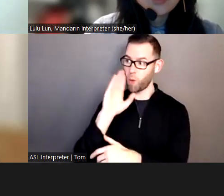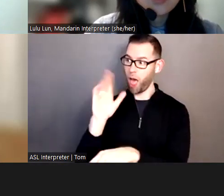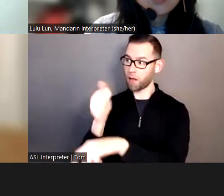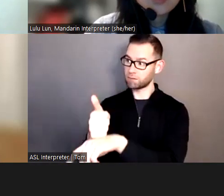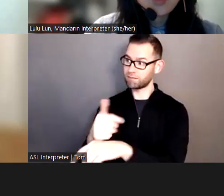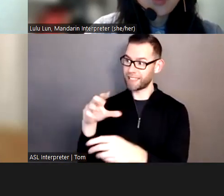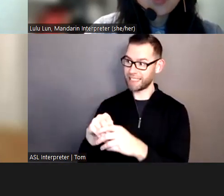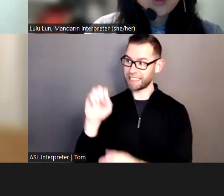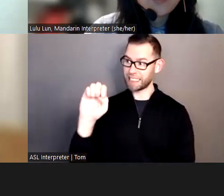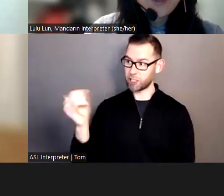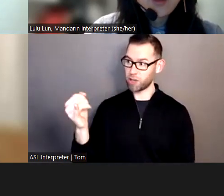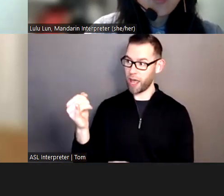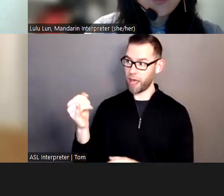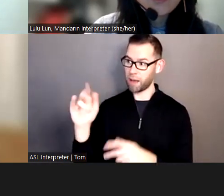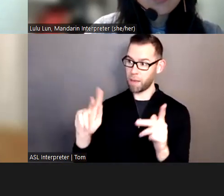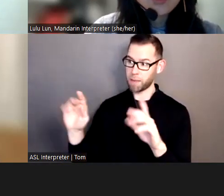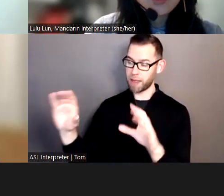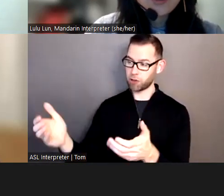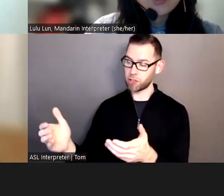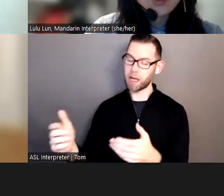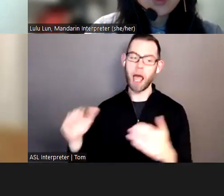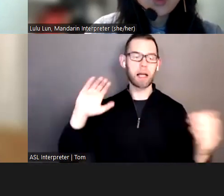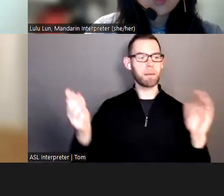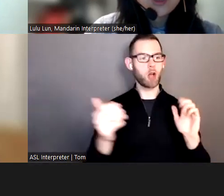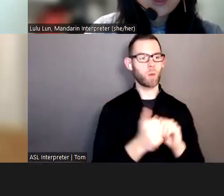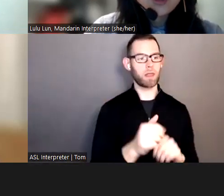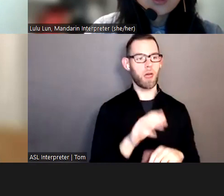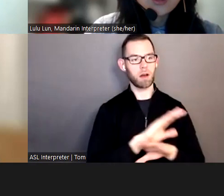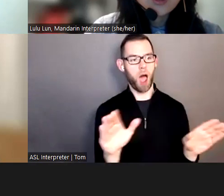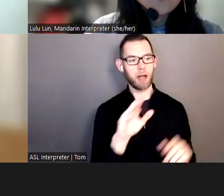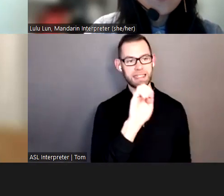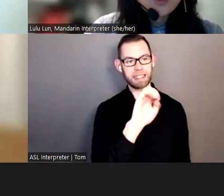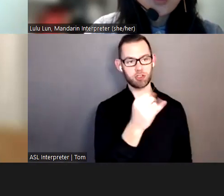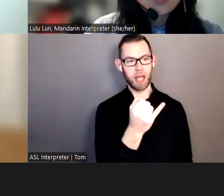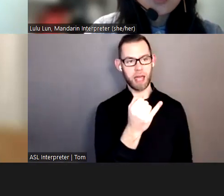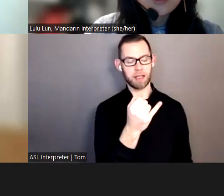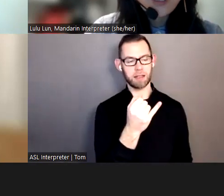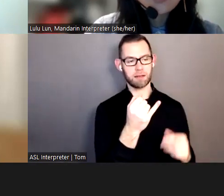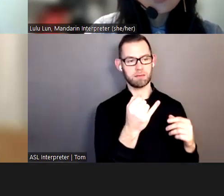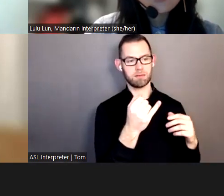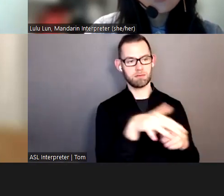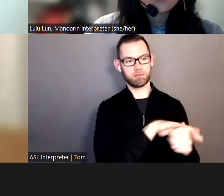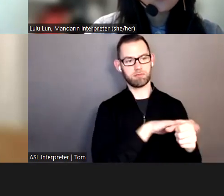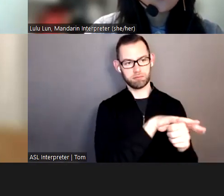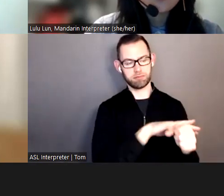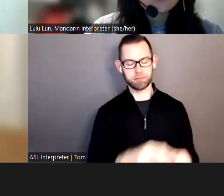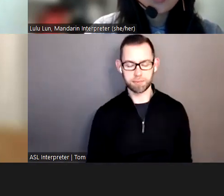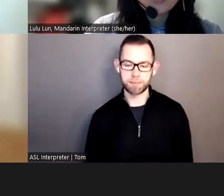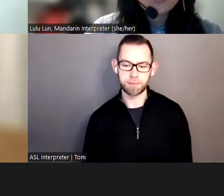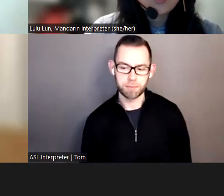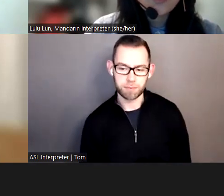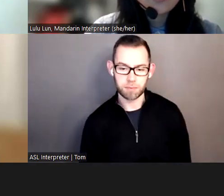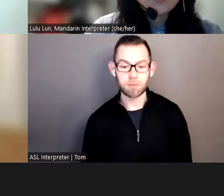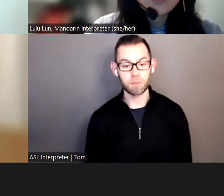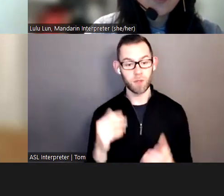compared to what that impact would be for a non-environmental justice population. And we would like the Siting